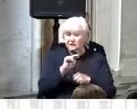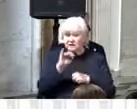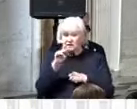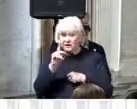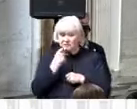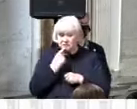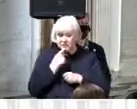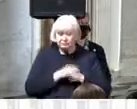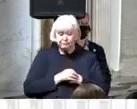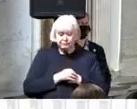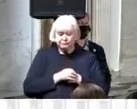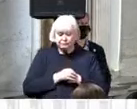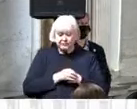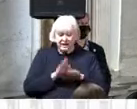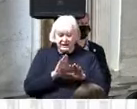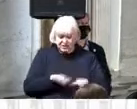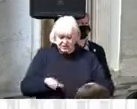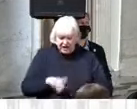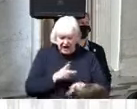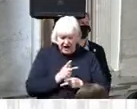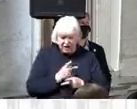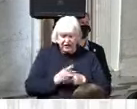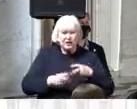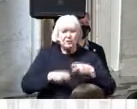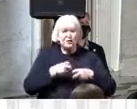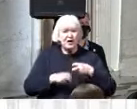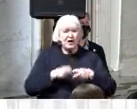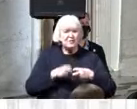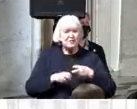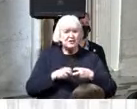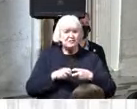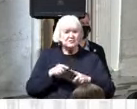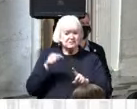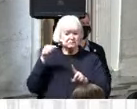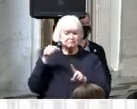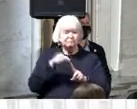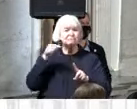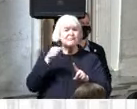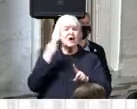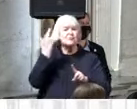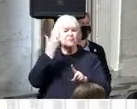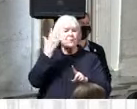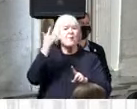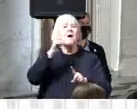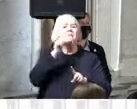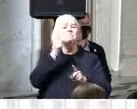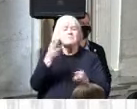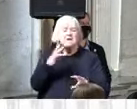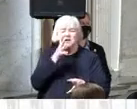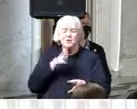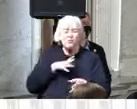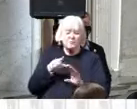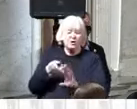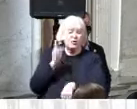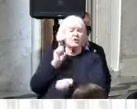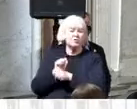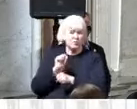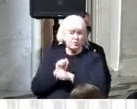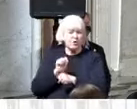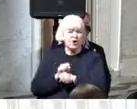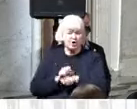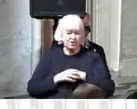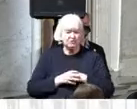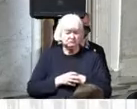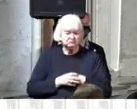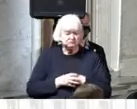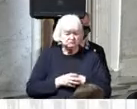cited as the reason many working mothers had to quit their jobs during the pandemic from day one